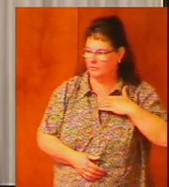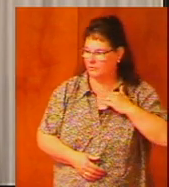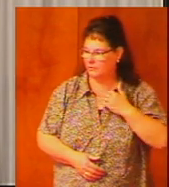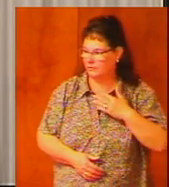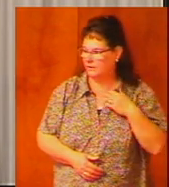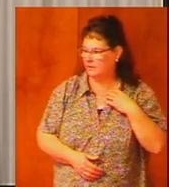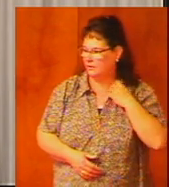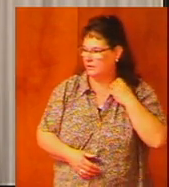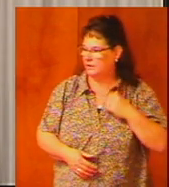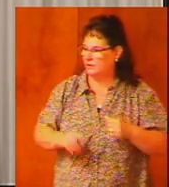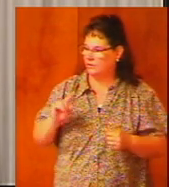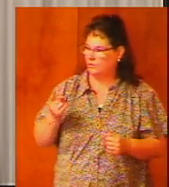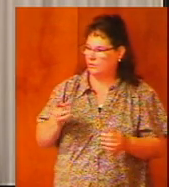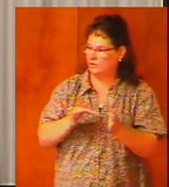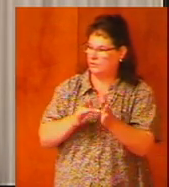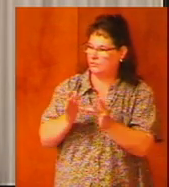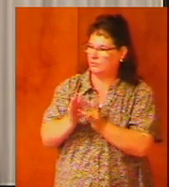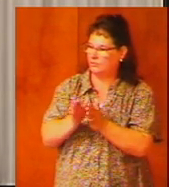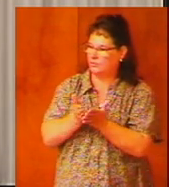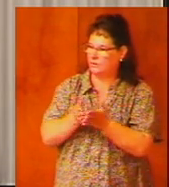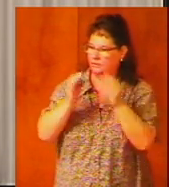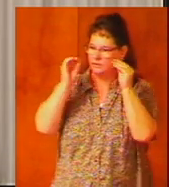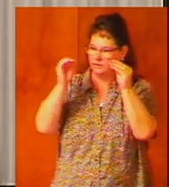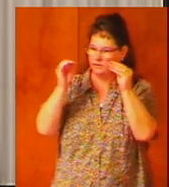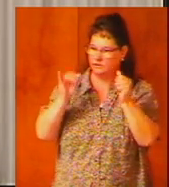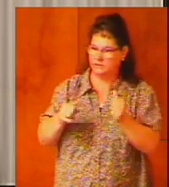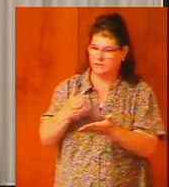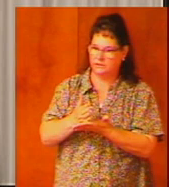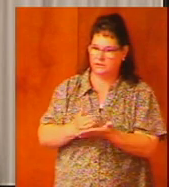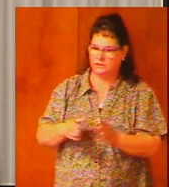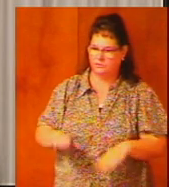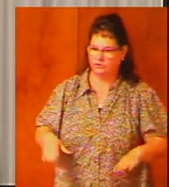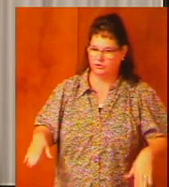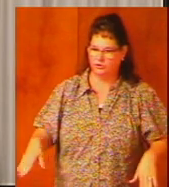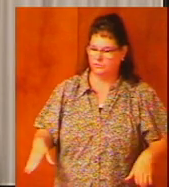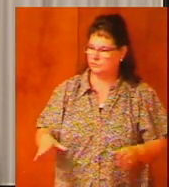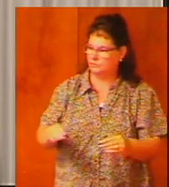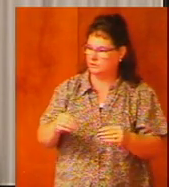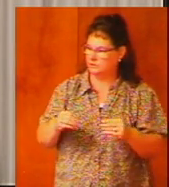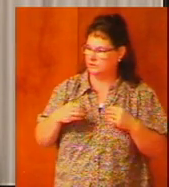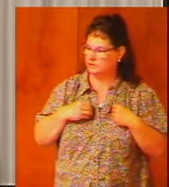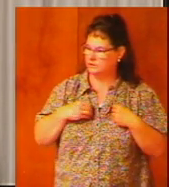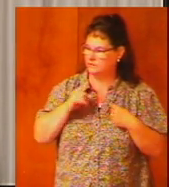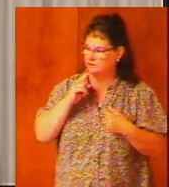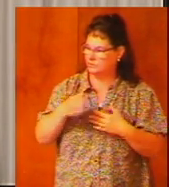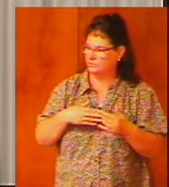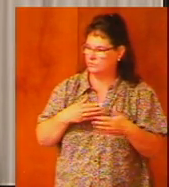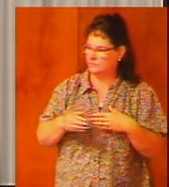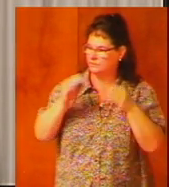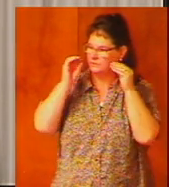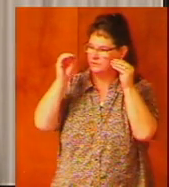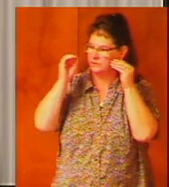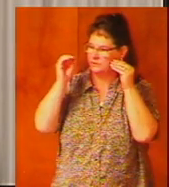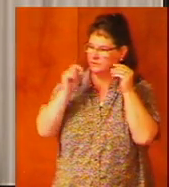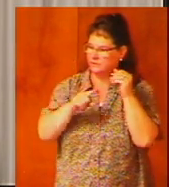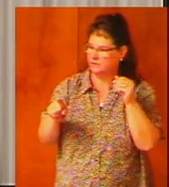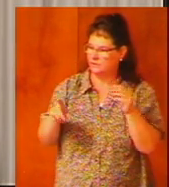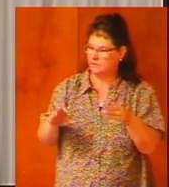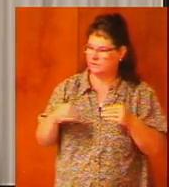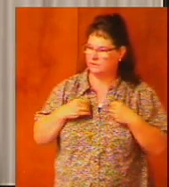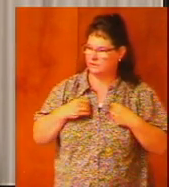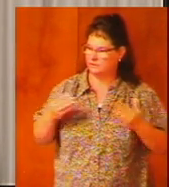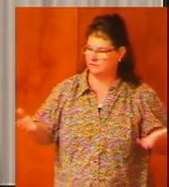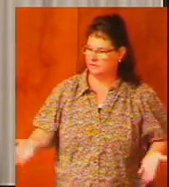the only biblical instruction that some children receive is whatever instruction they get